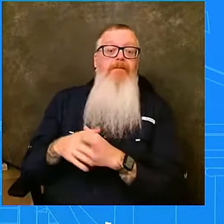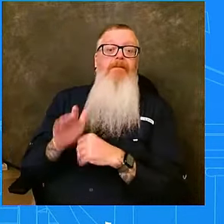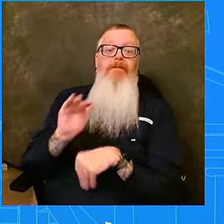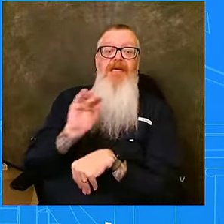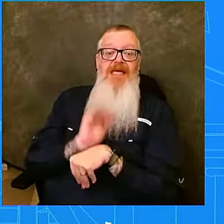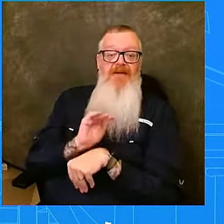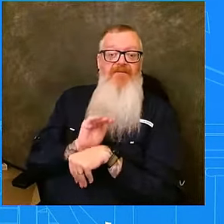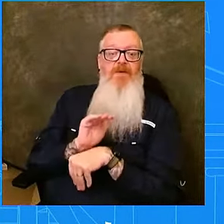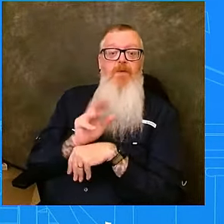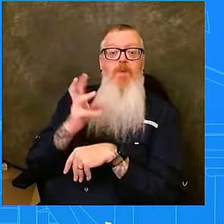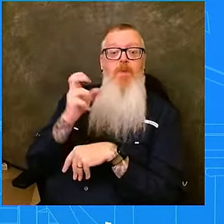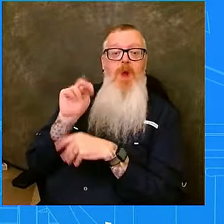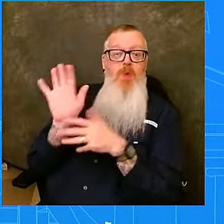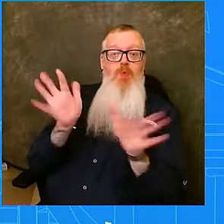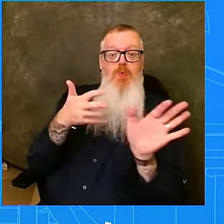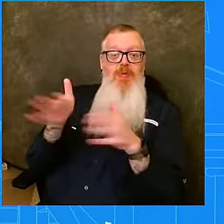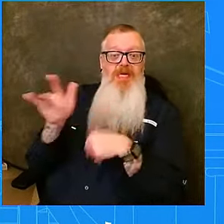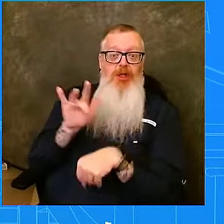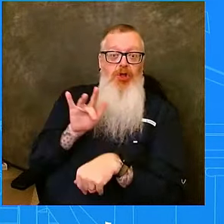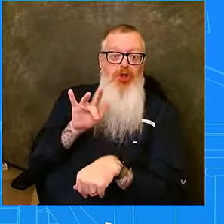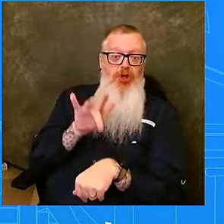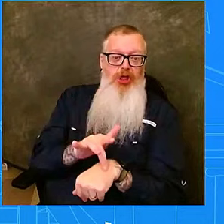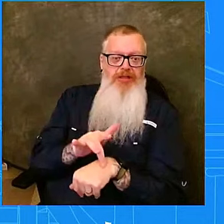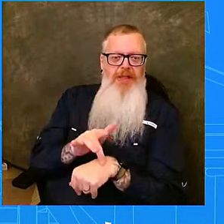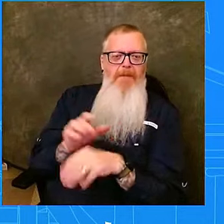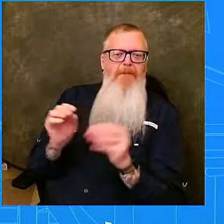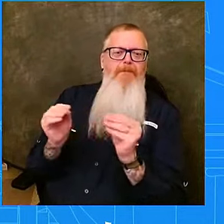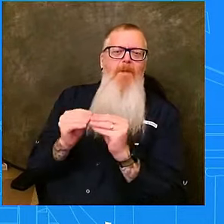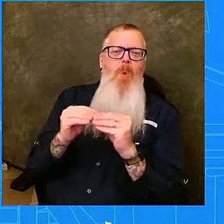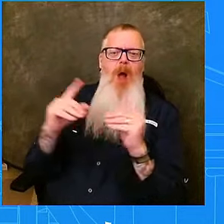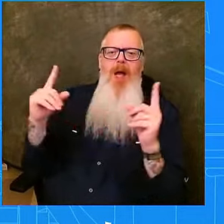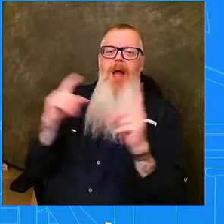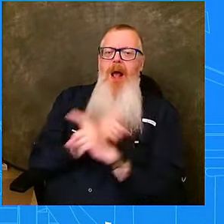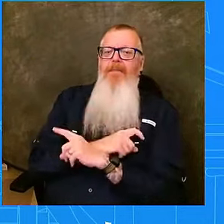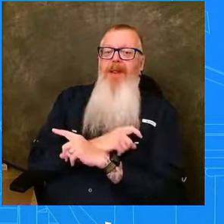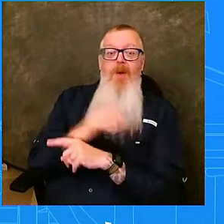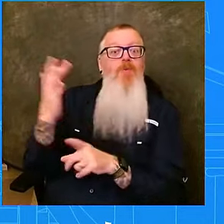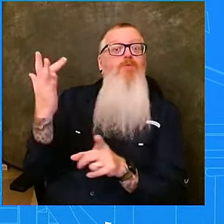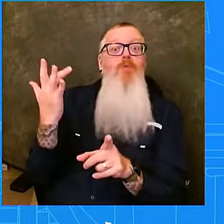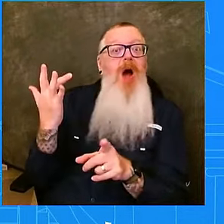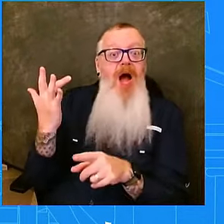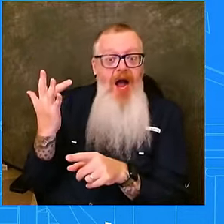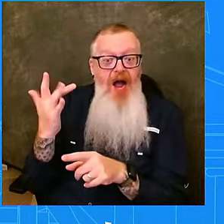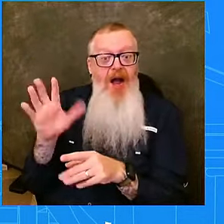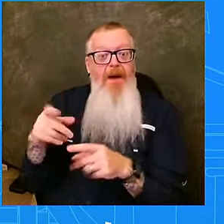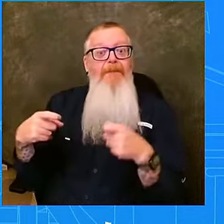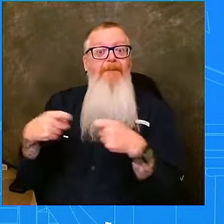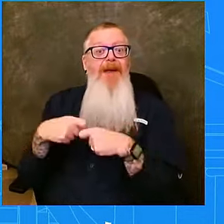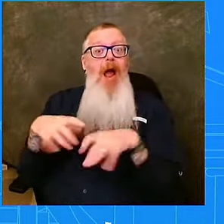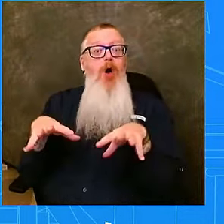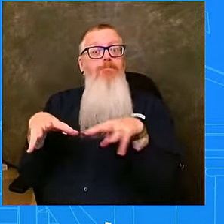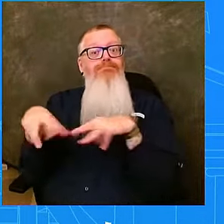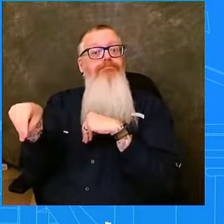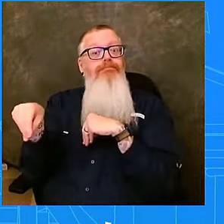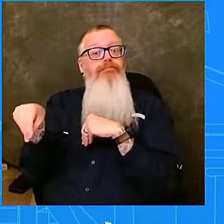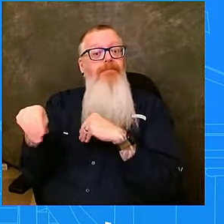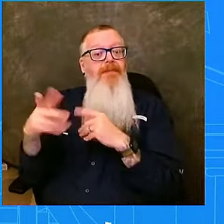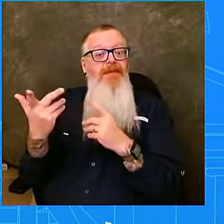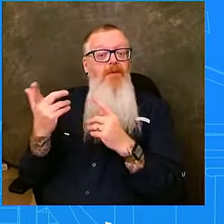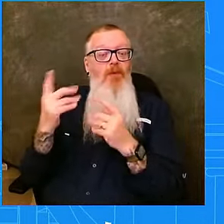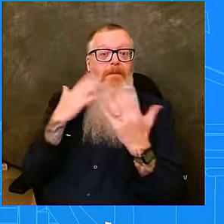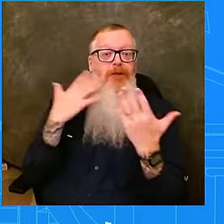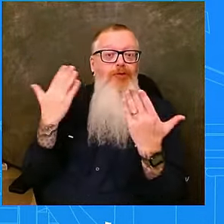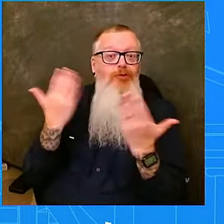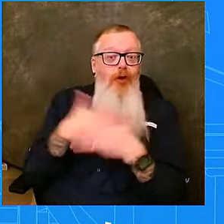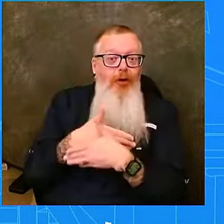right? Because we know that we will have power outages as a result of this. It will be dark. People will have to try to protect themselves